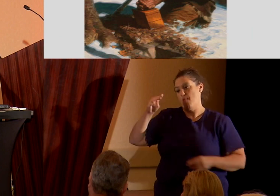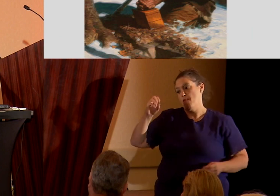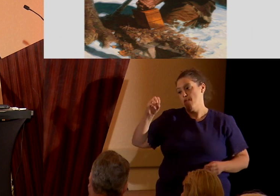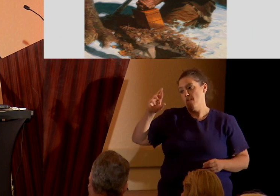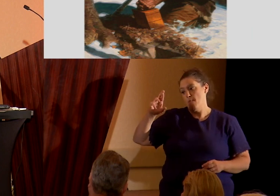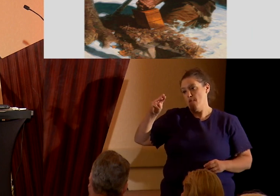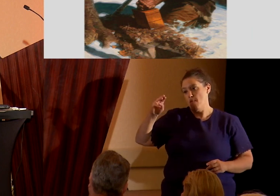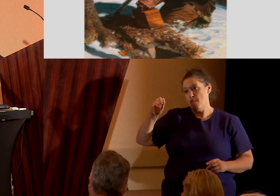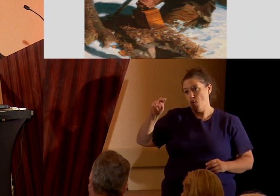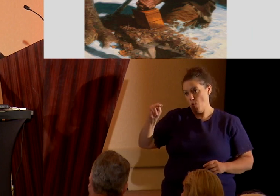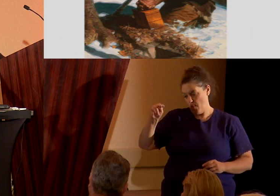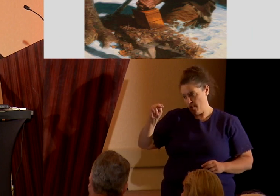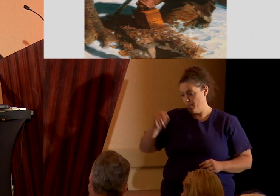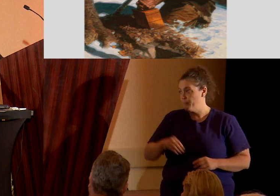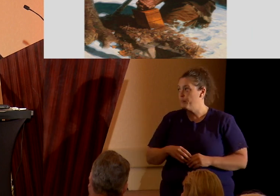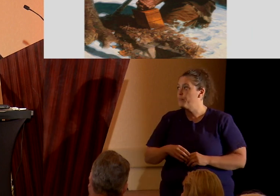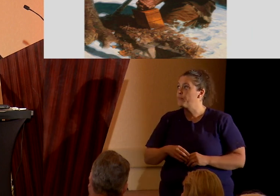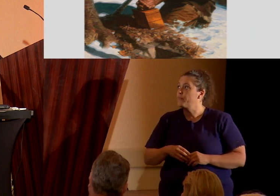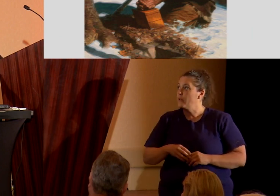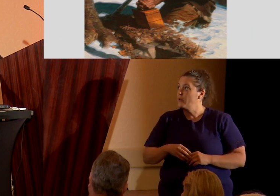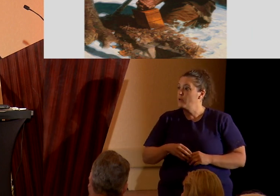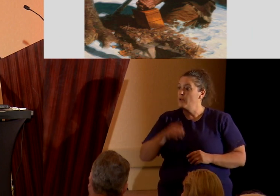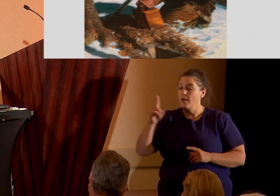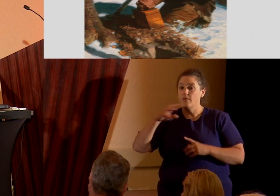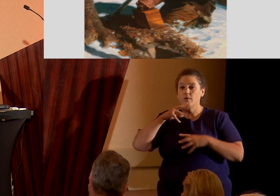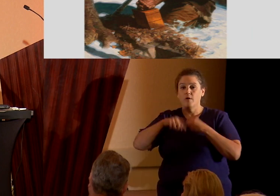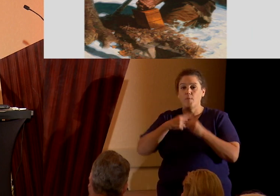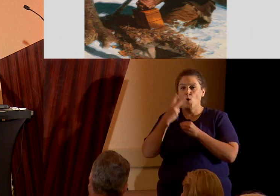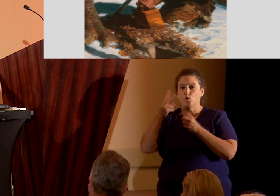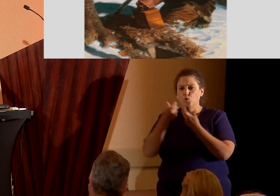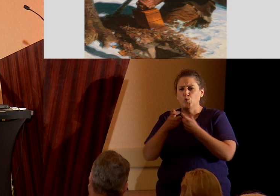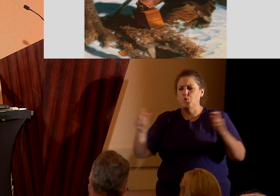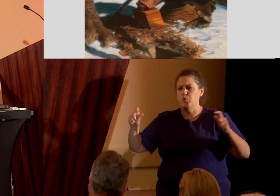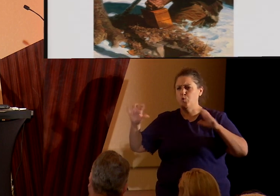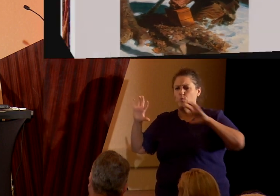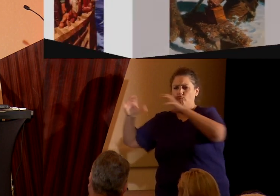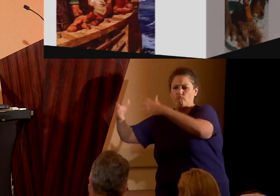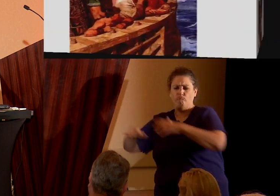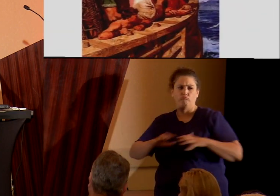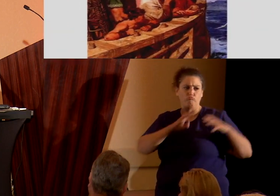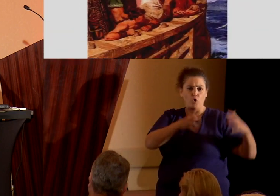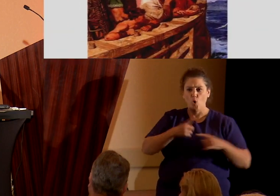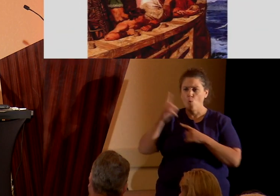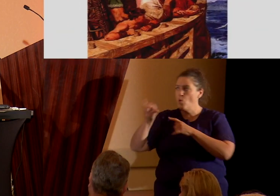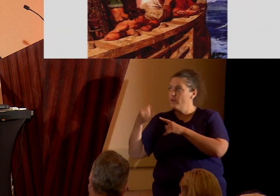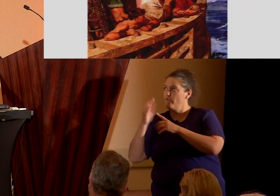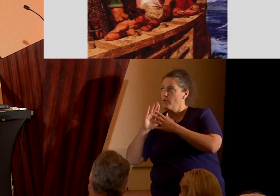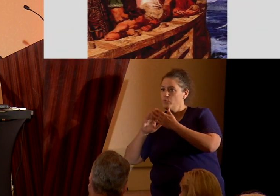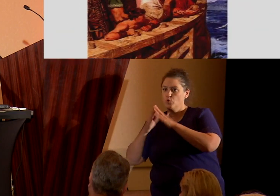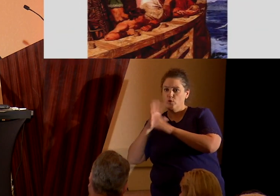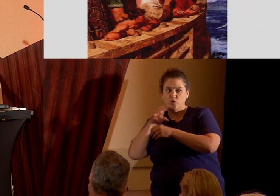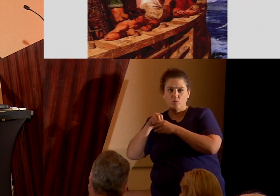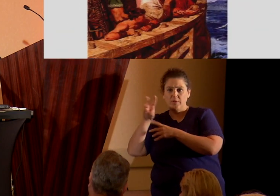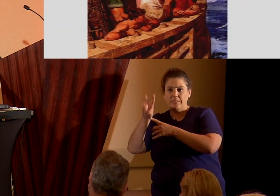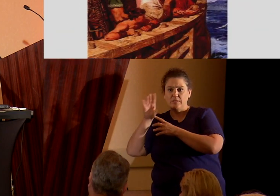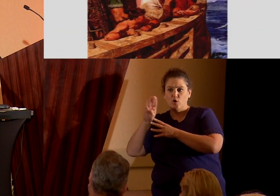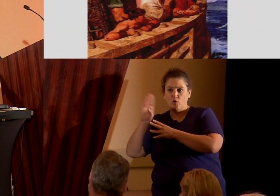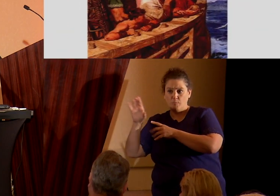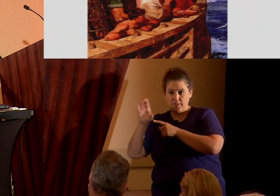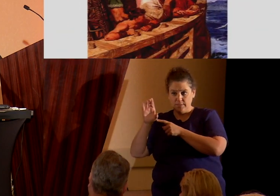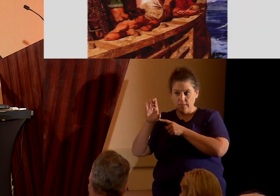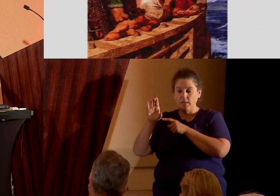an account of two great civilizations. One came from Jerusalem in 600 BC, and afterwards